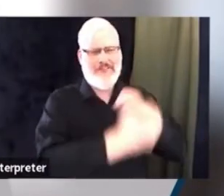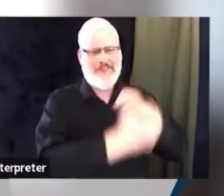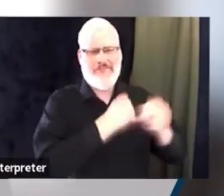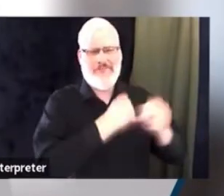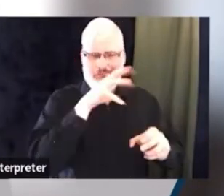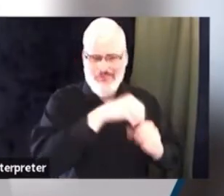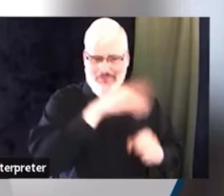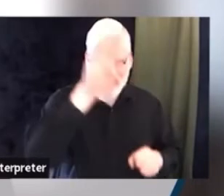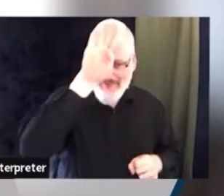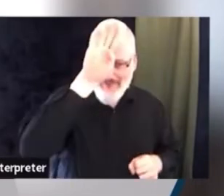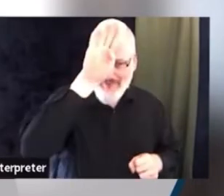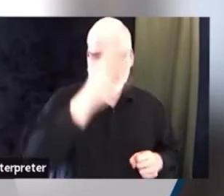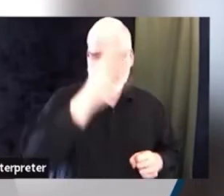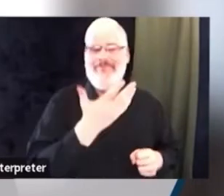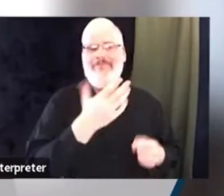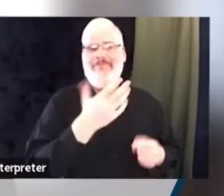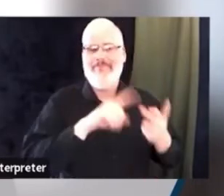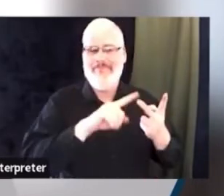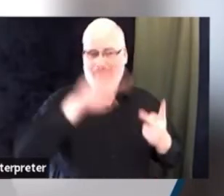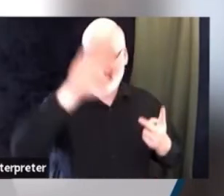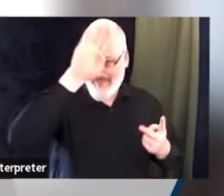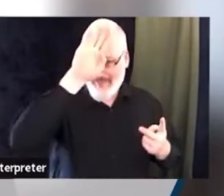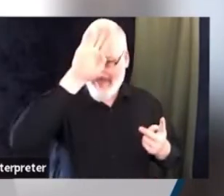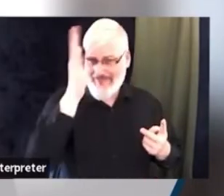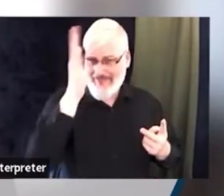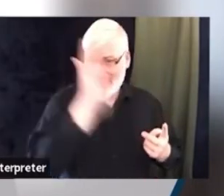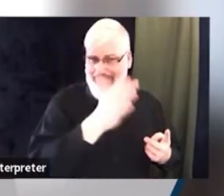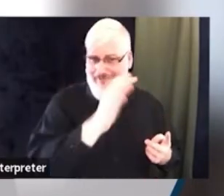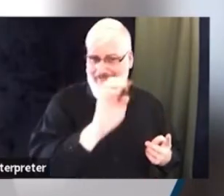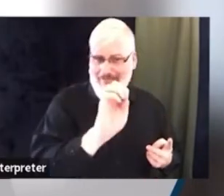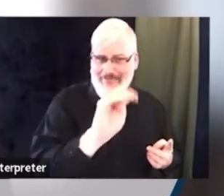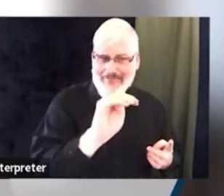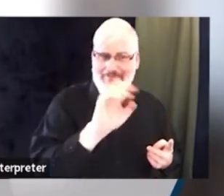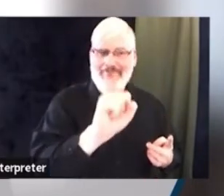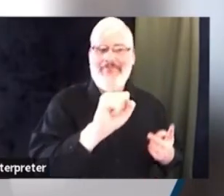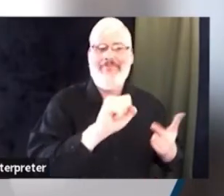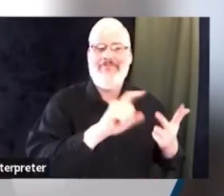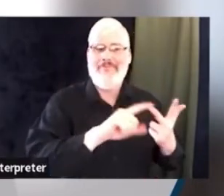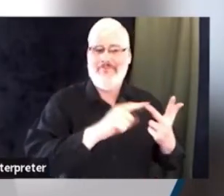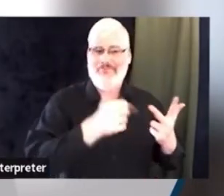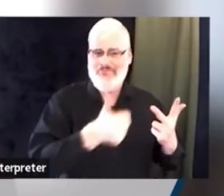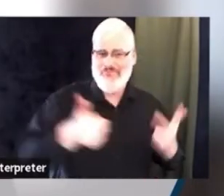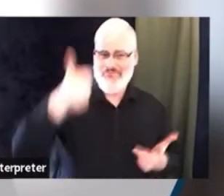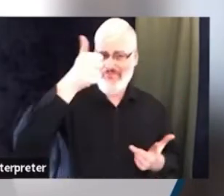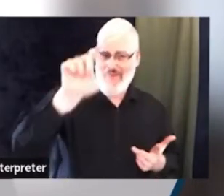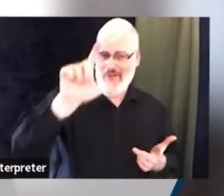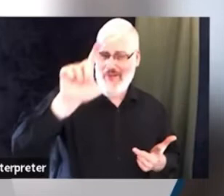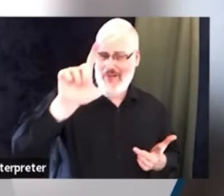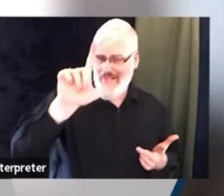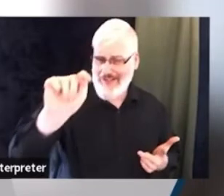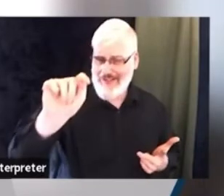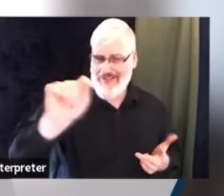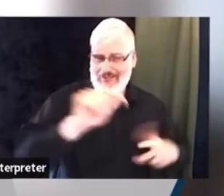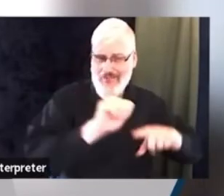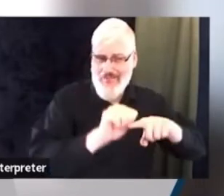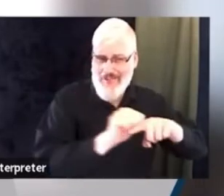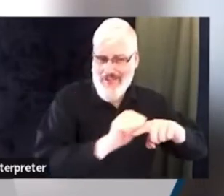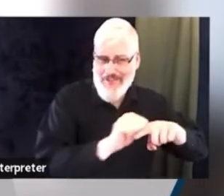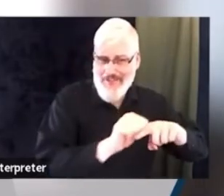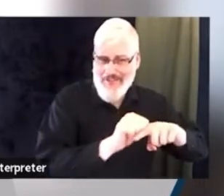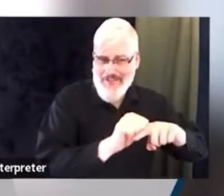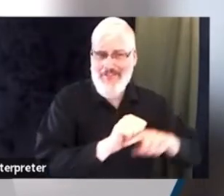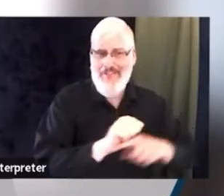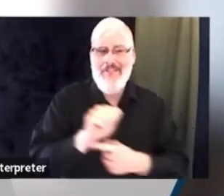a firefighter paramedic too, as a lieutenant, a training officer, and I presently serve as a division chief